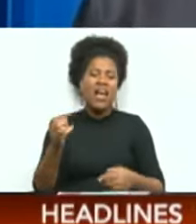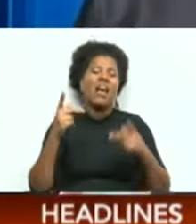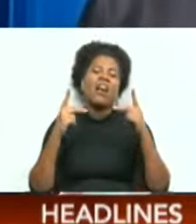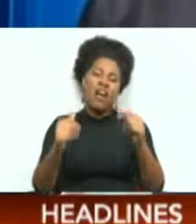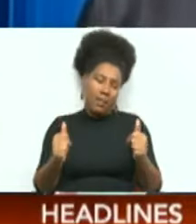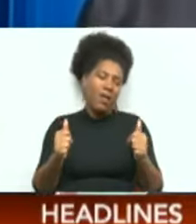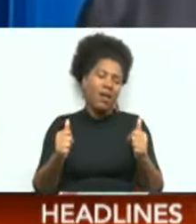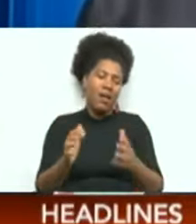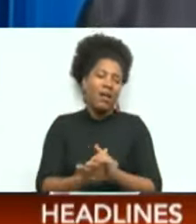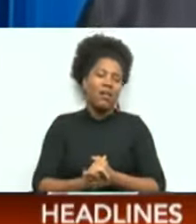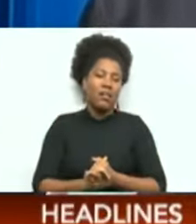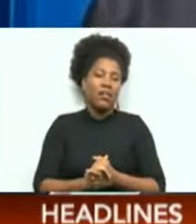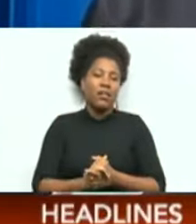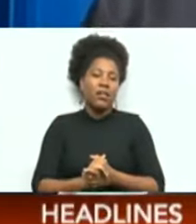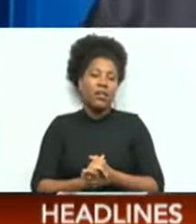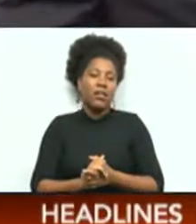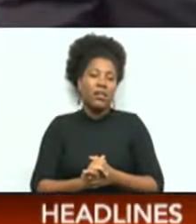-Bissessa.